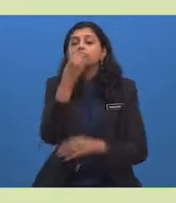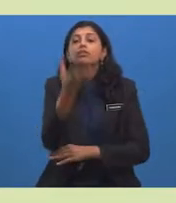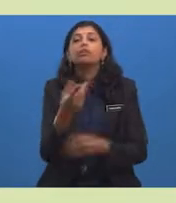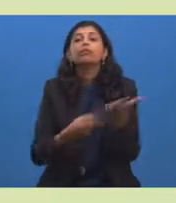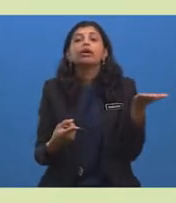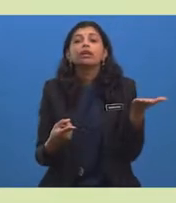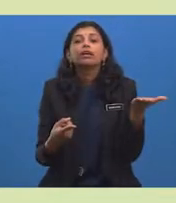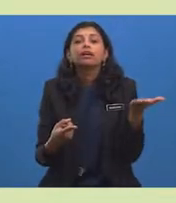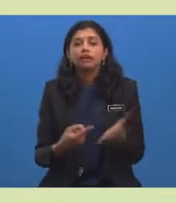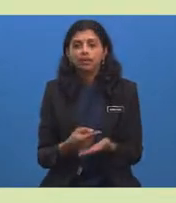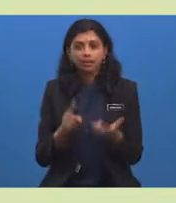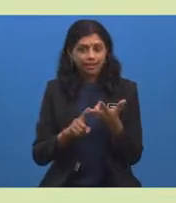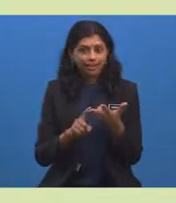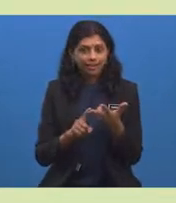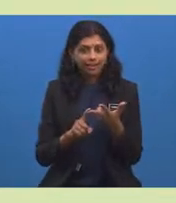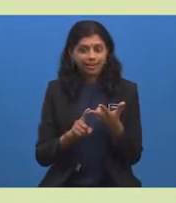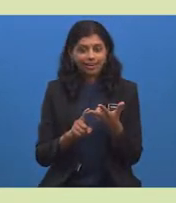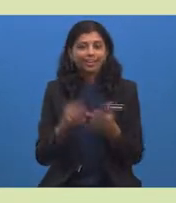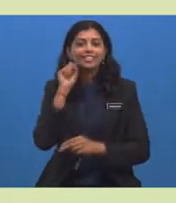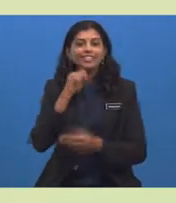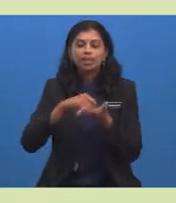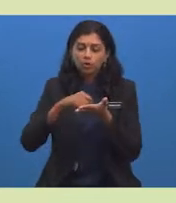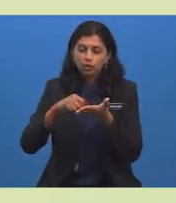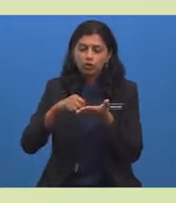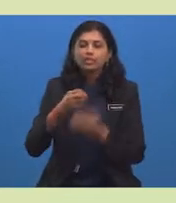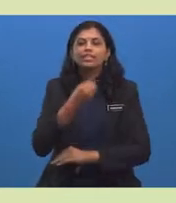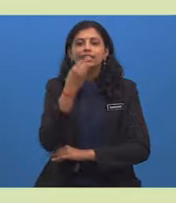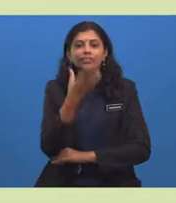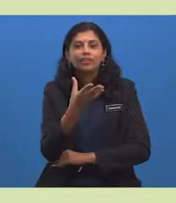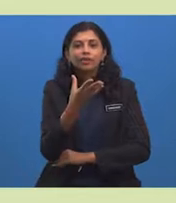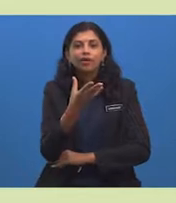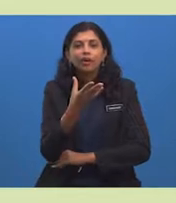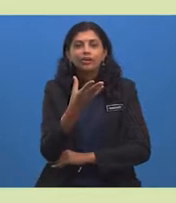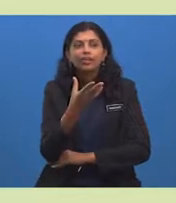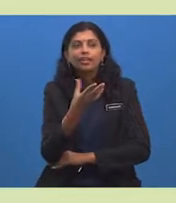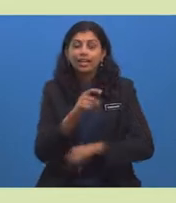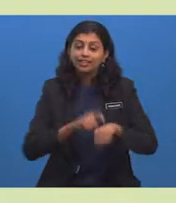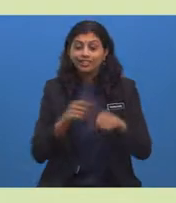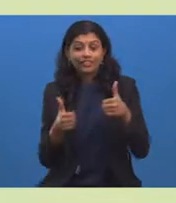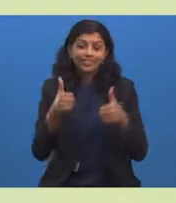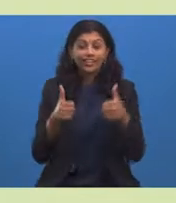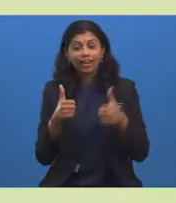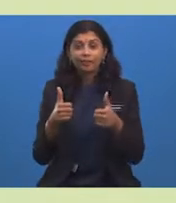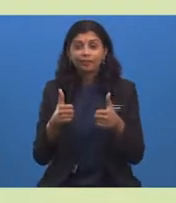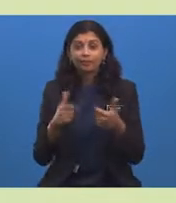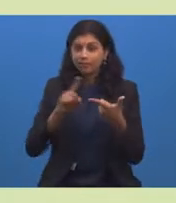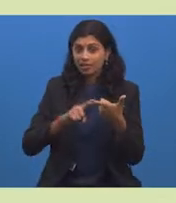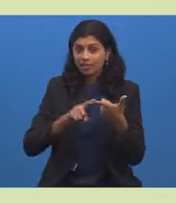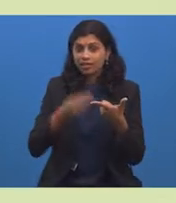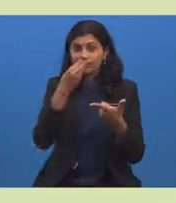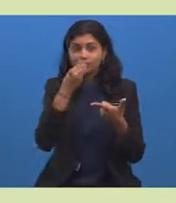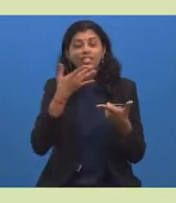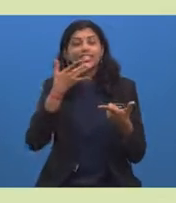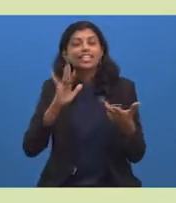She wrote that she was having a lovely time Ate delicious food